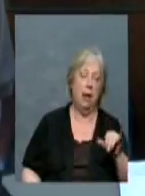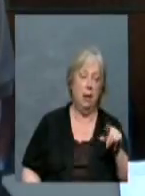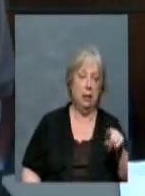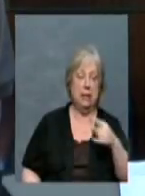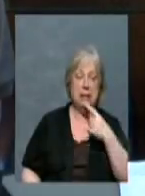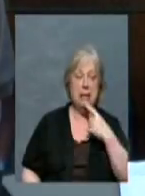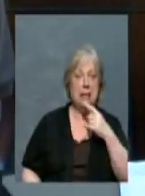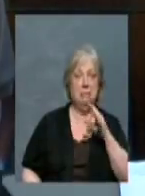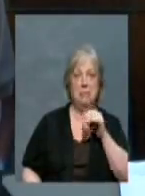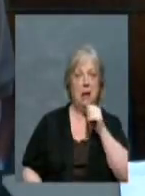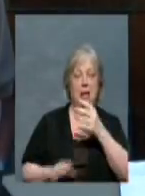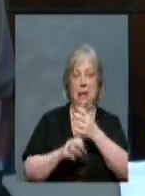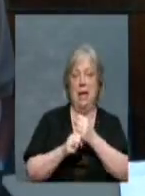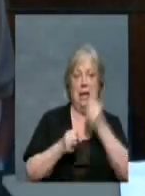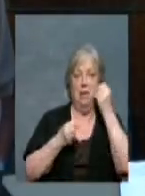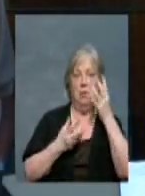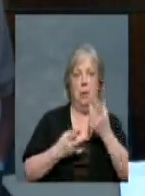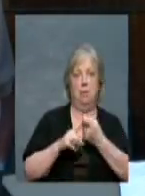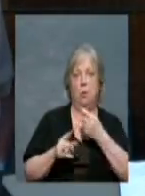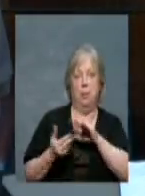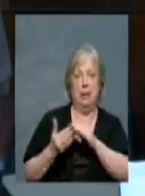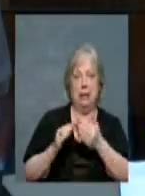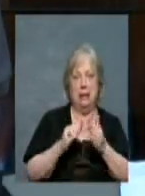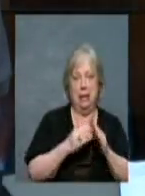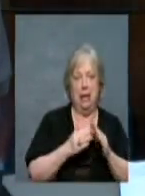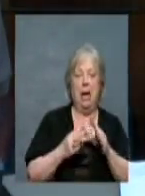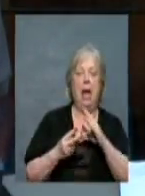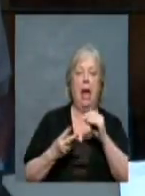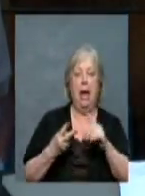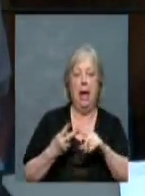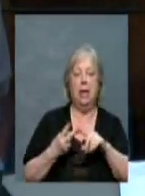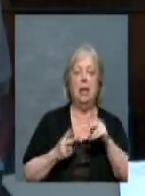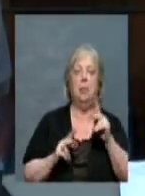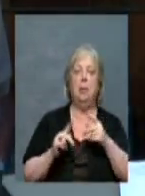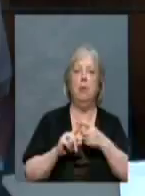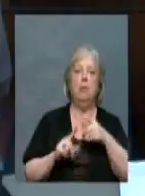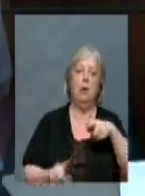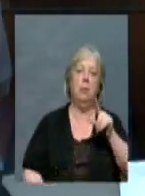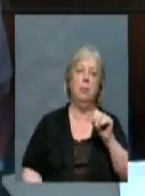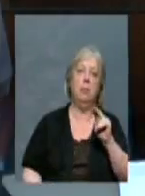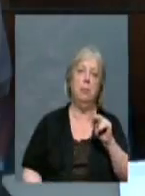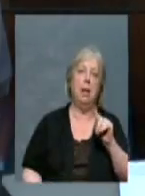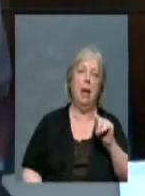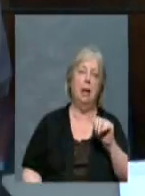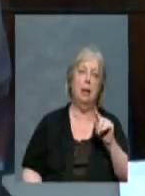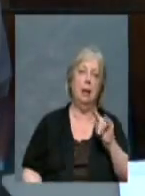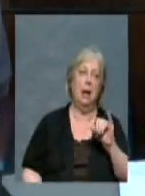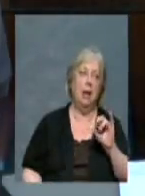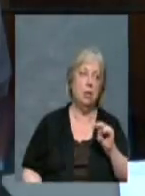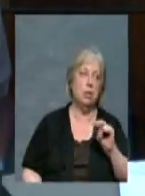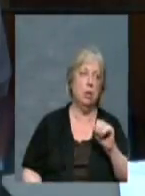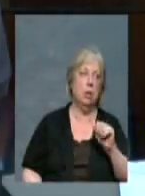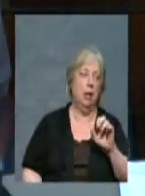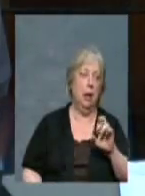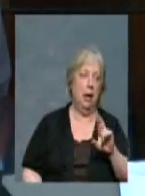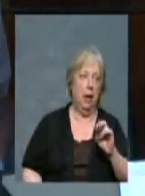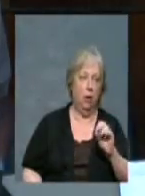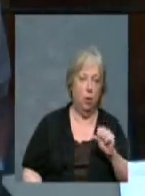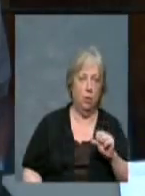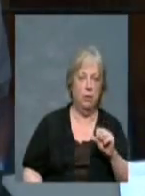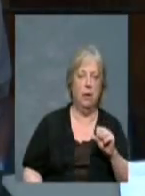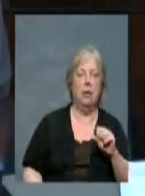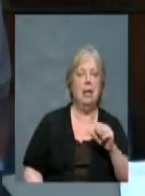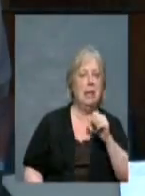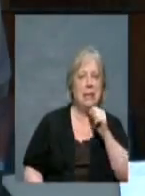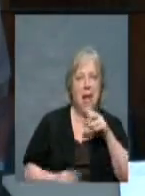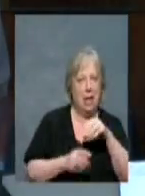anything from you all. And also the people from Plantation Acres. Part of Plantation Acres, I believe, is in the city and part of it is not in the city.